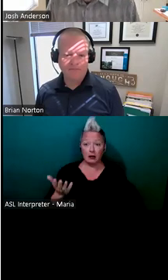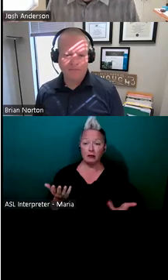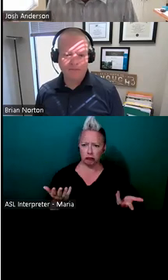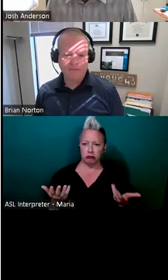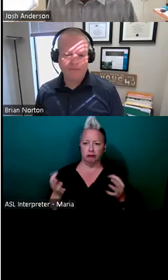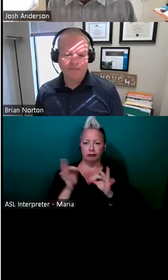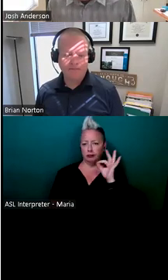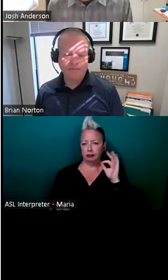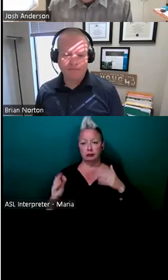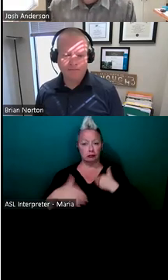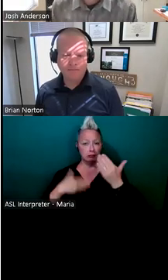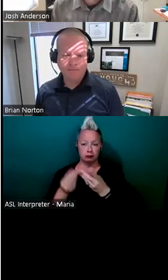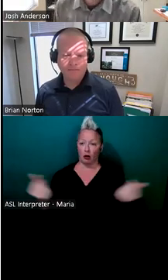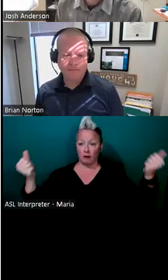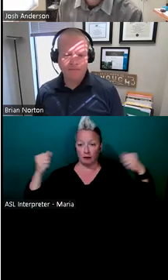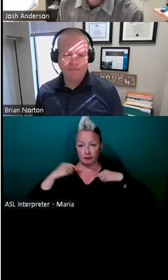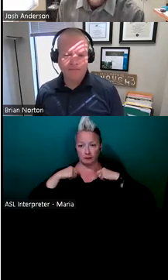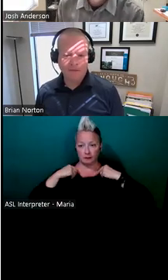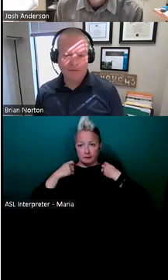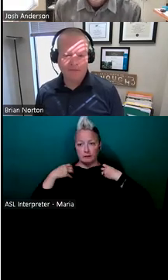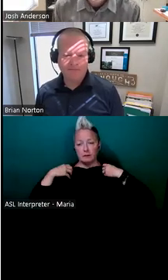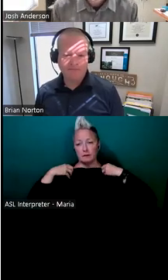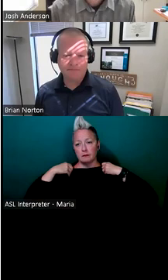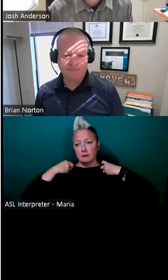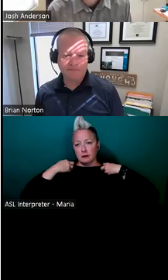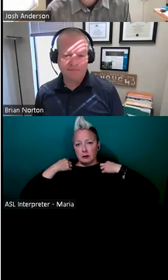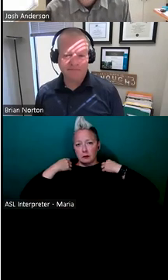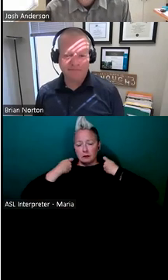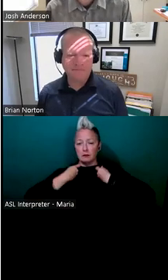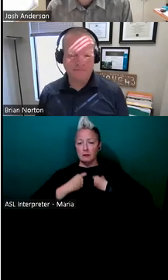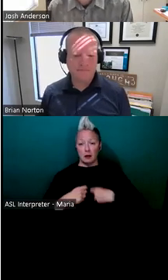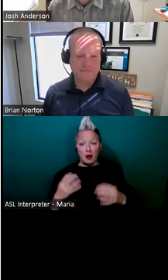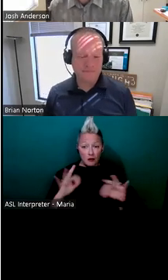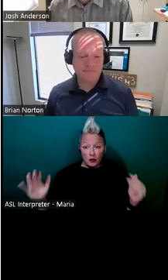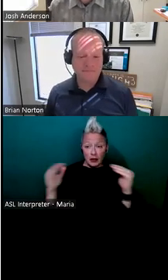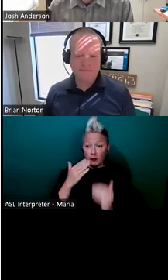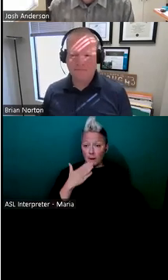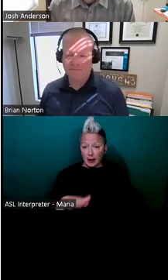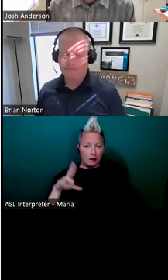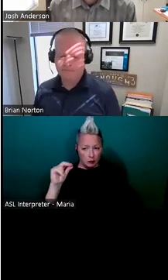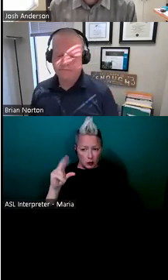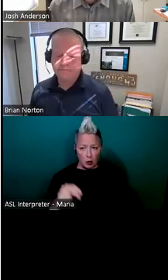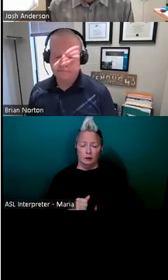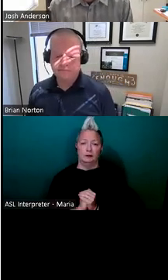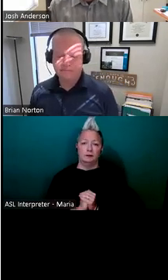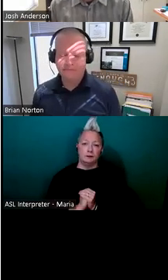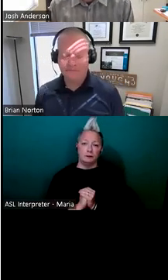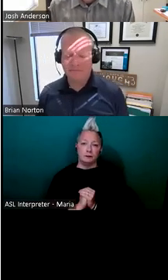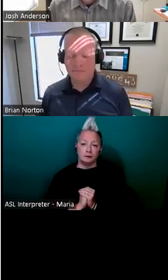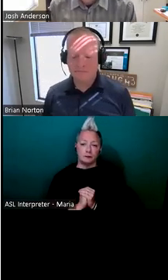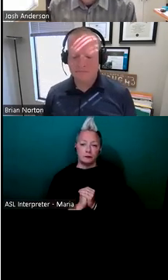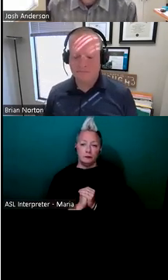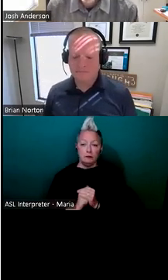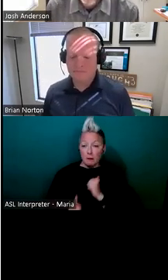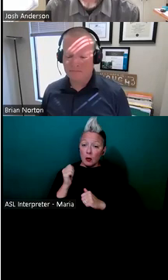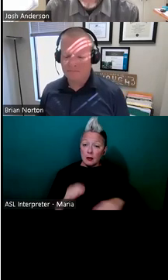So it's pretty much done. Uh, so free isn't always bad. Always try to kind of start there, but really most important is ensure that all